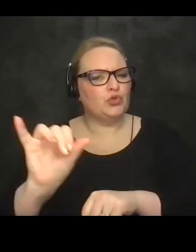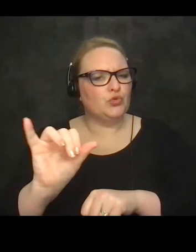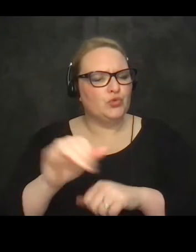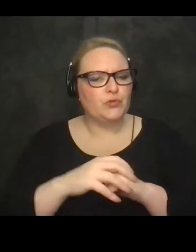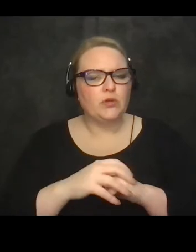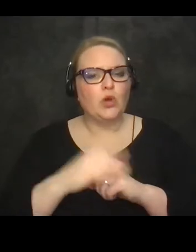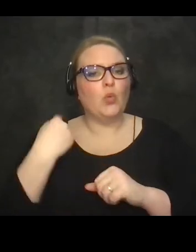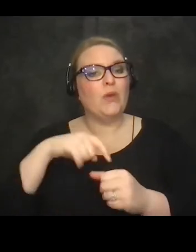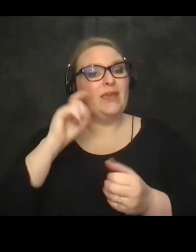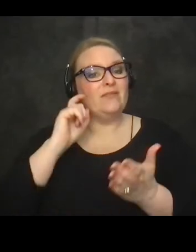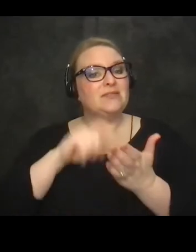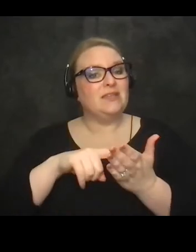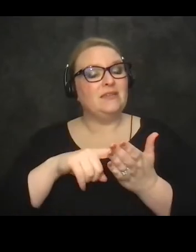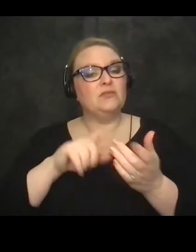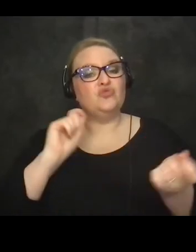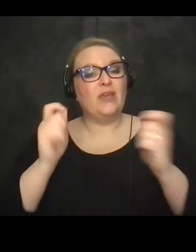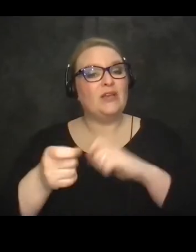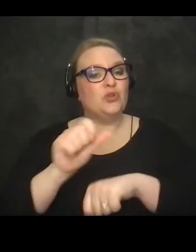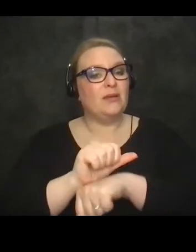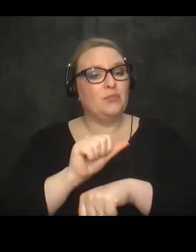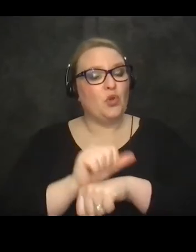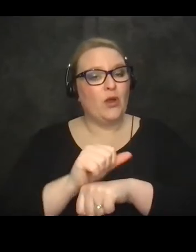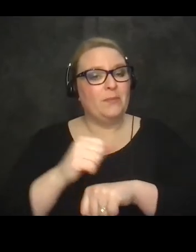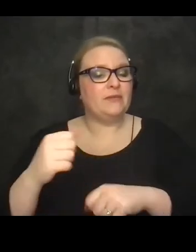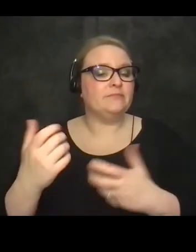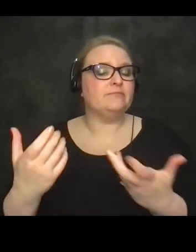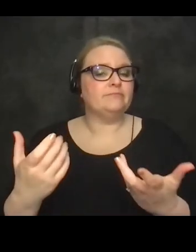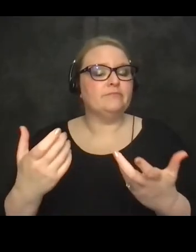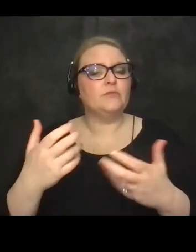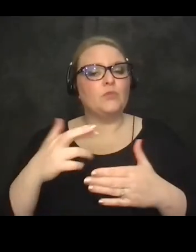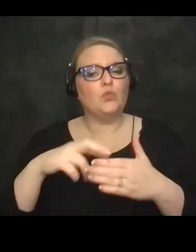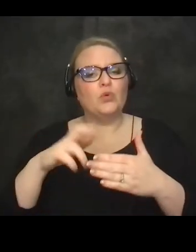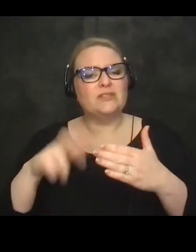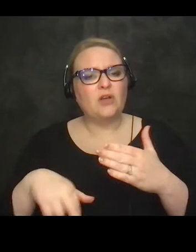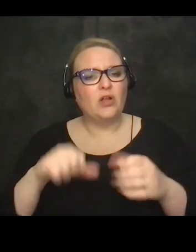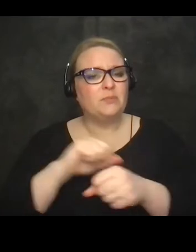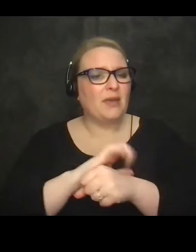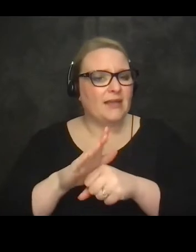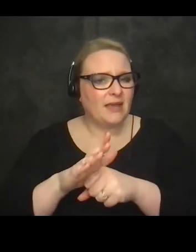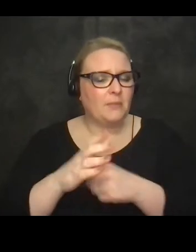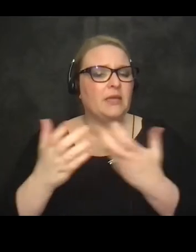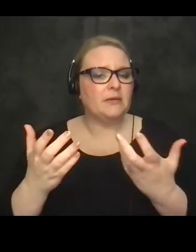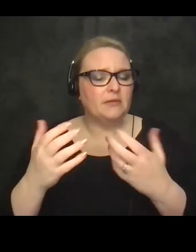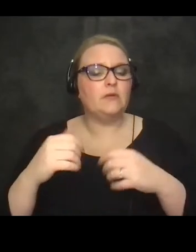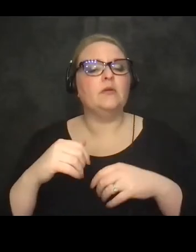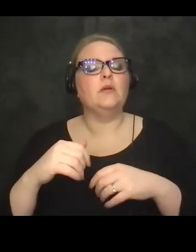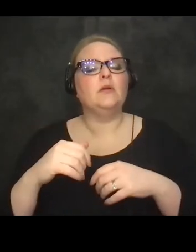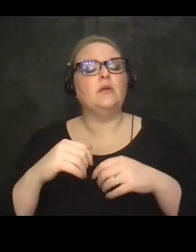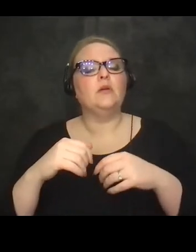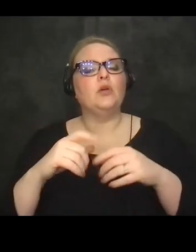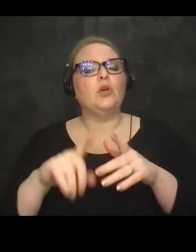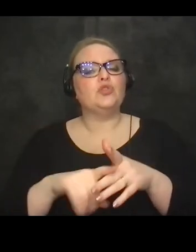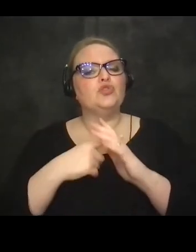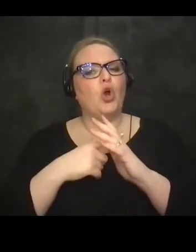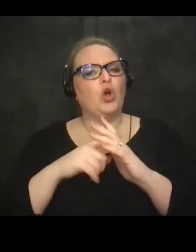changes in employment which have been accelerated as a result of the pandemic um and really beginning to be